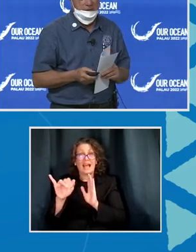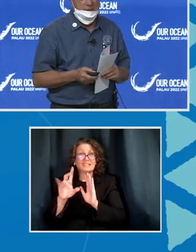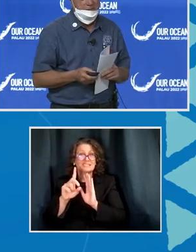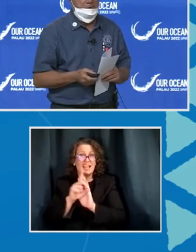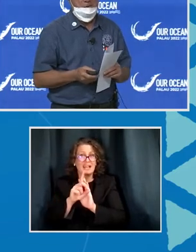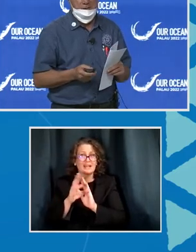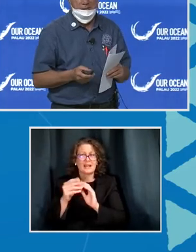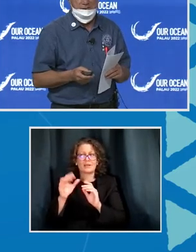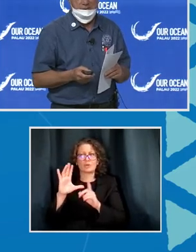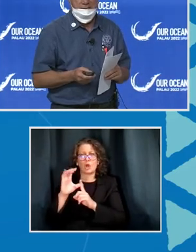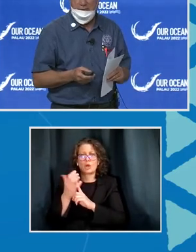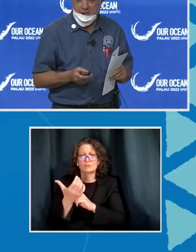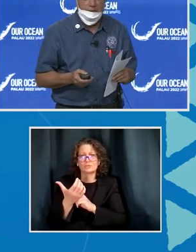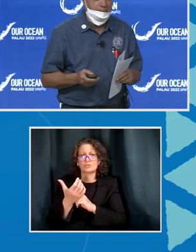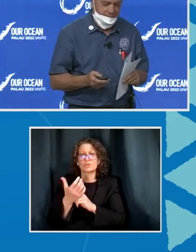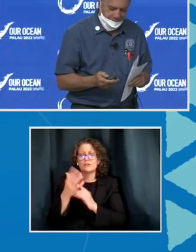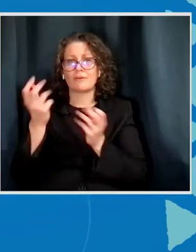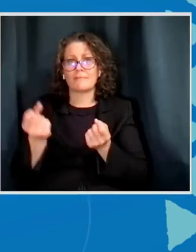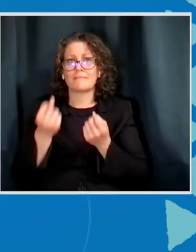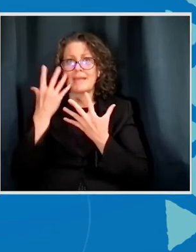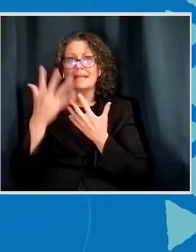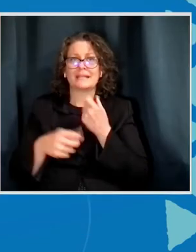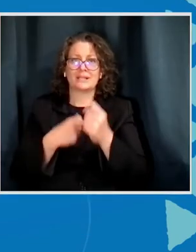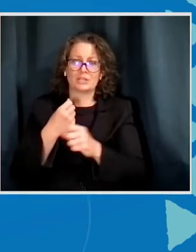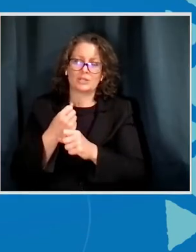for all these years. Thank you.